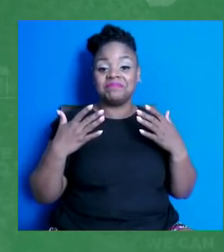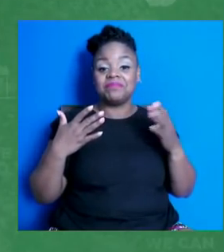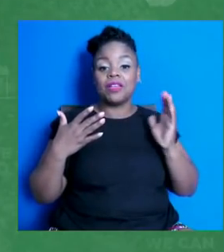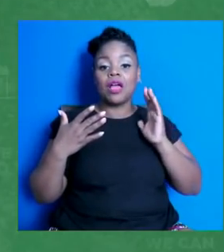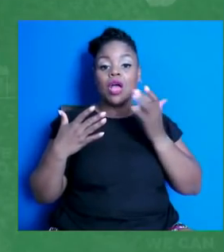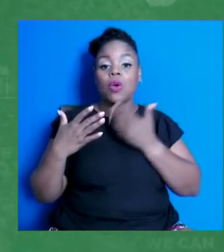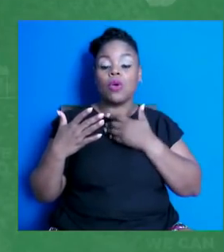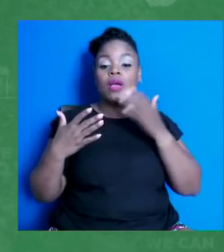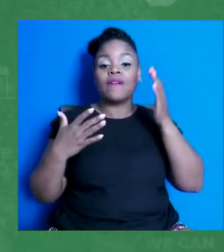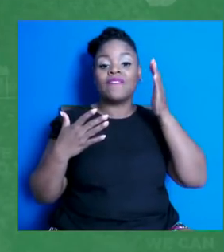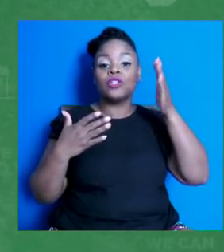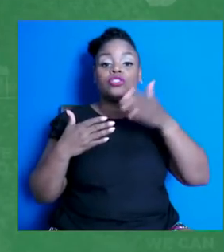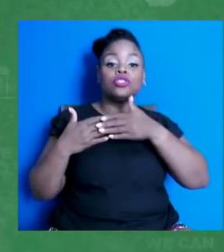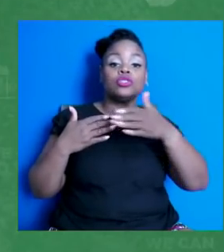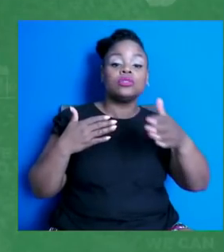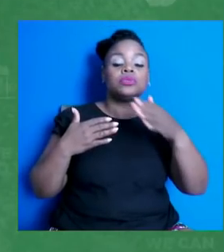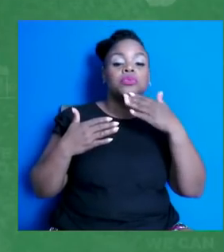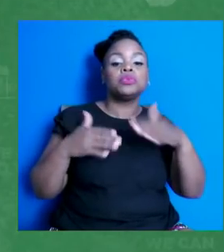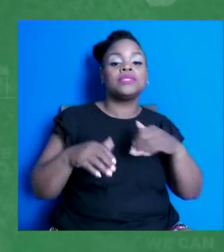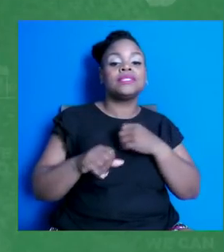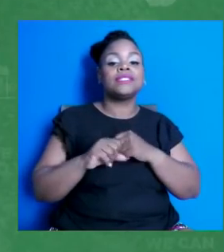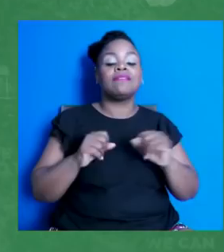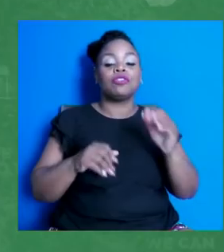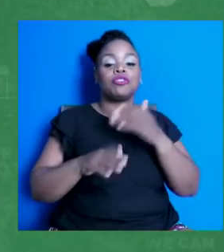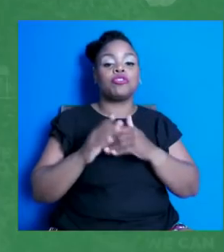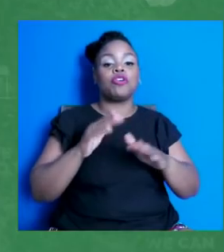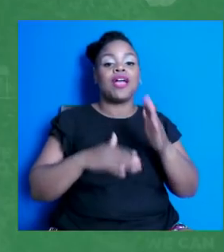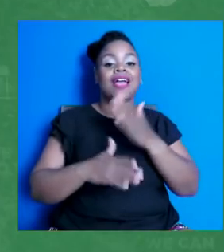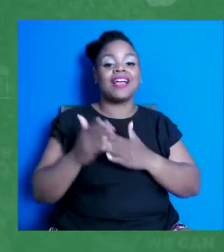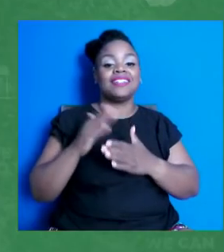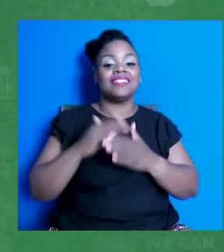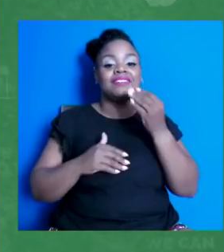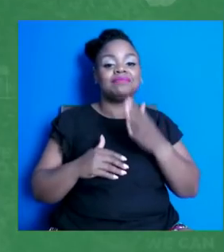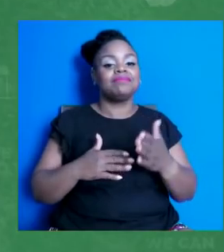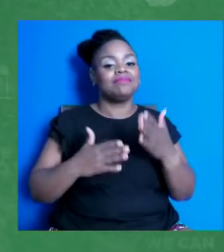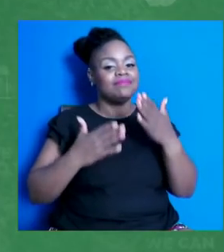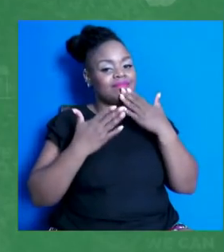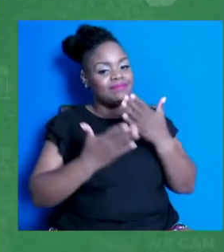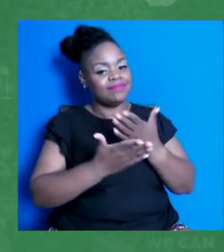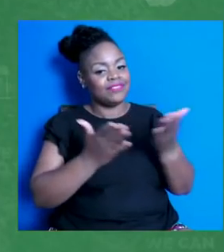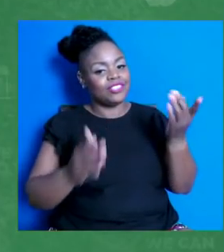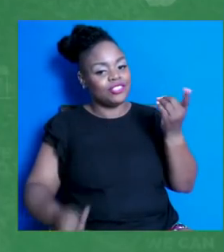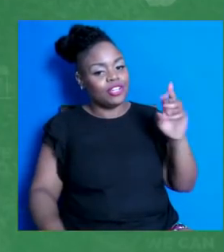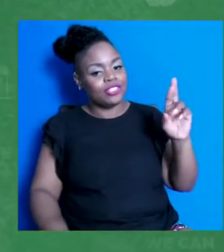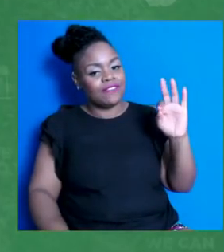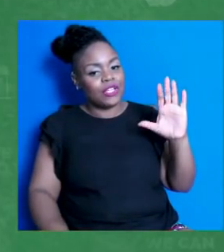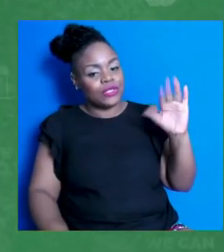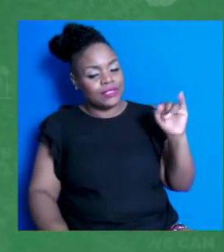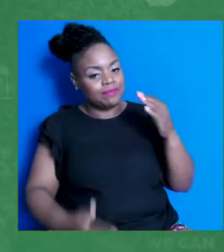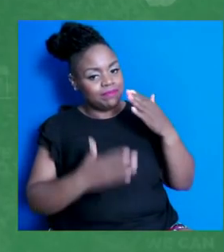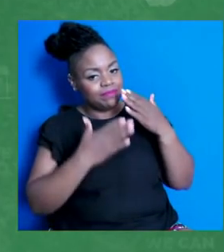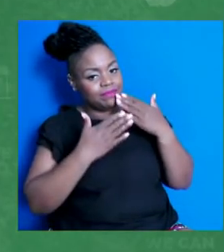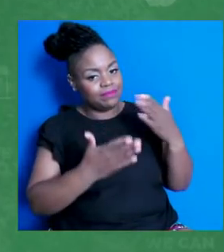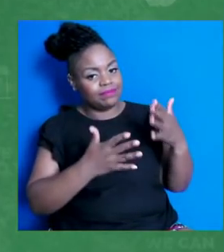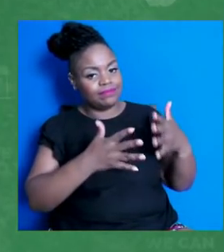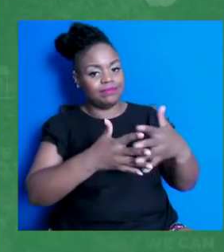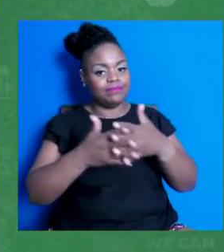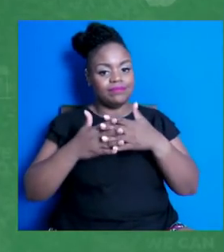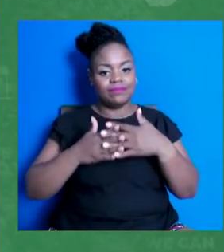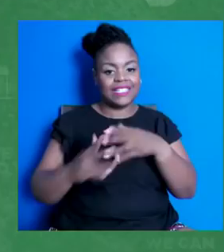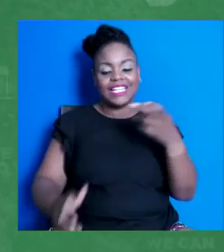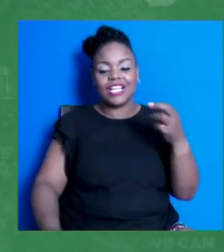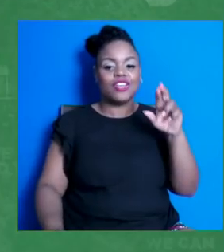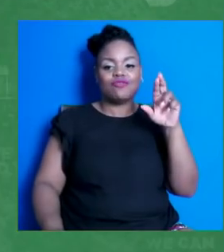hands. But I want to end with thanking Dr. Fauci, an American hero, a patriot, who has selflessly dedicated his